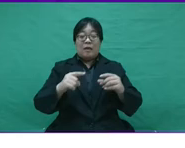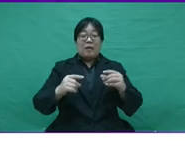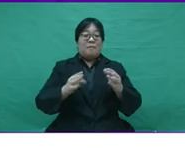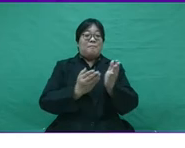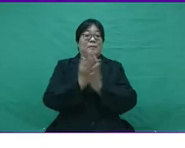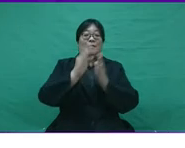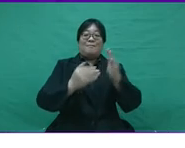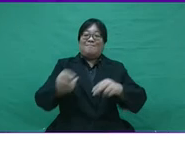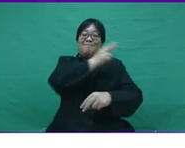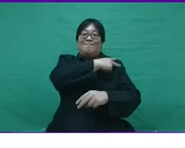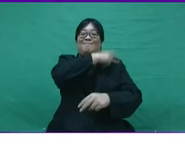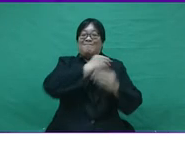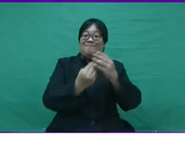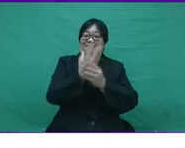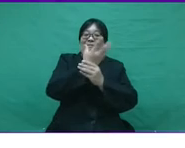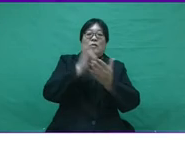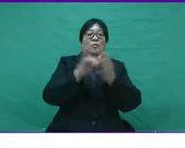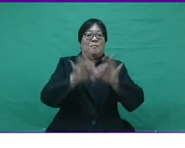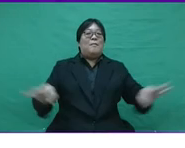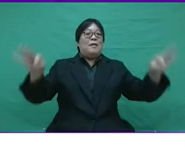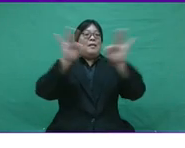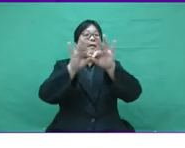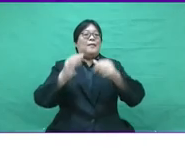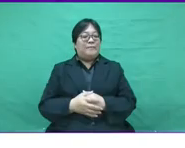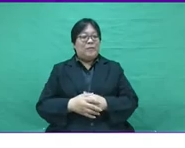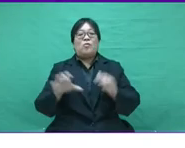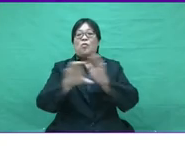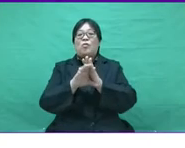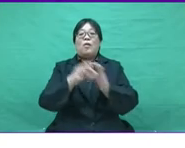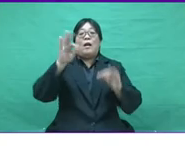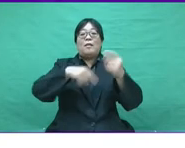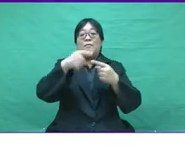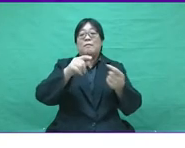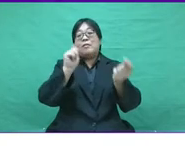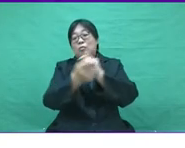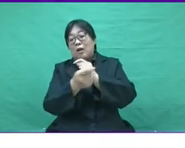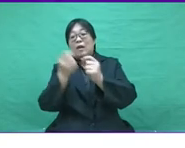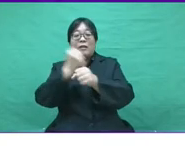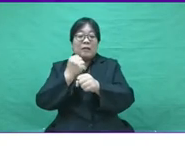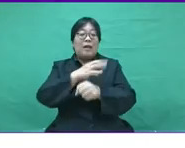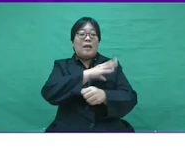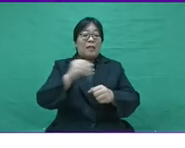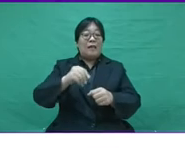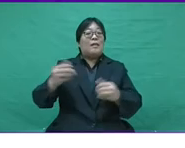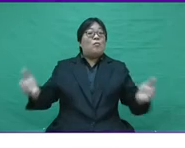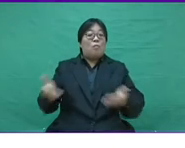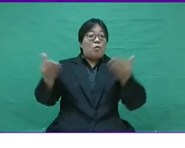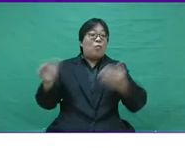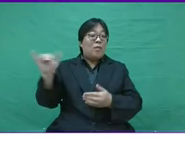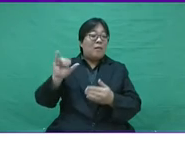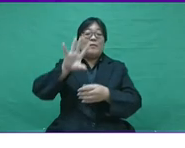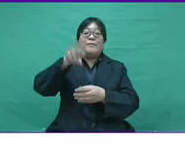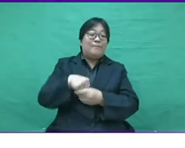58% of respondents say career growth is top consideration when looking at the job